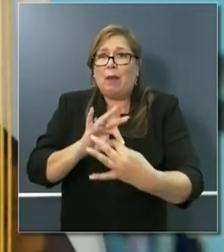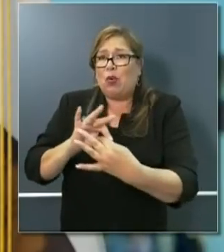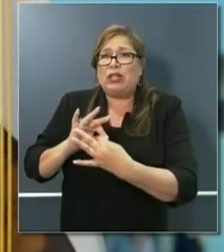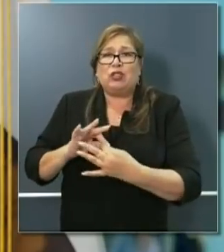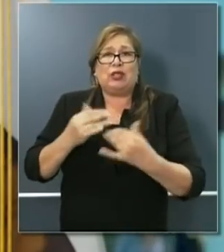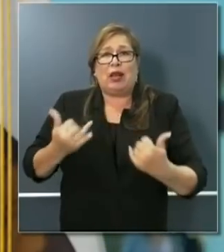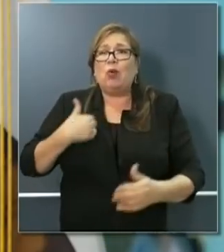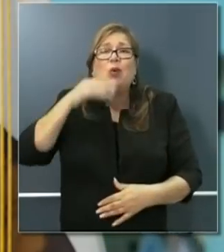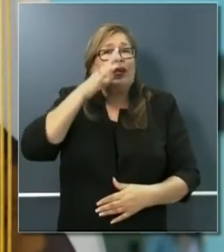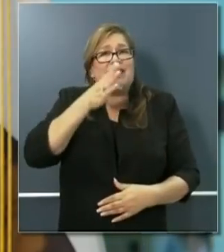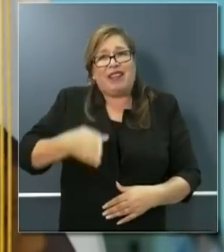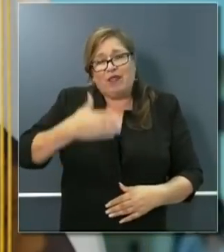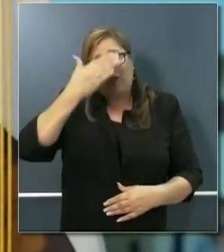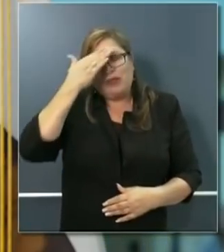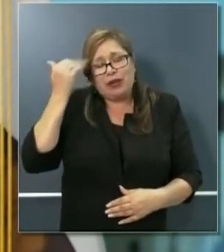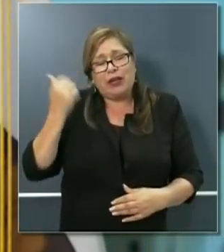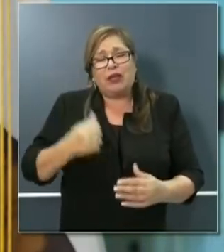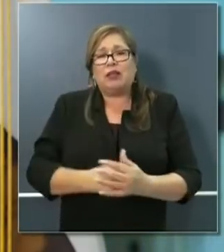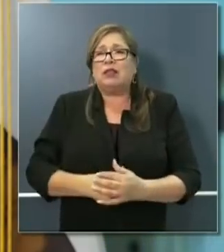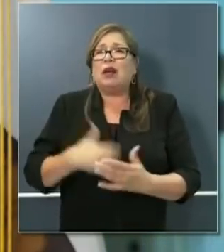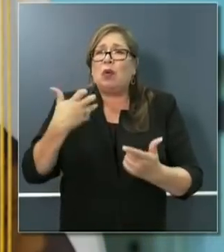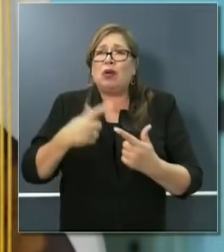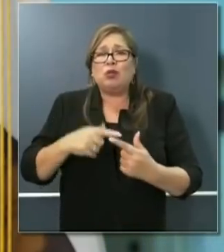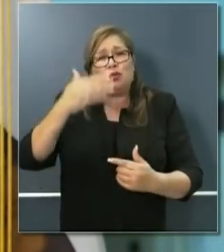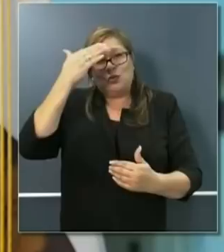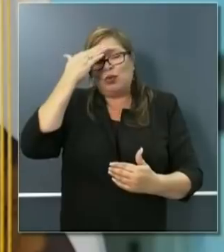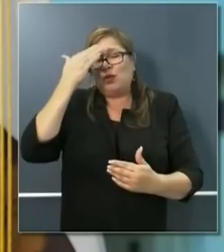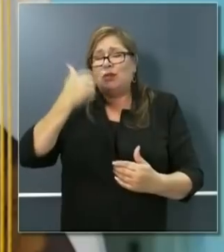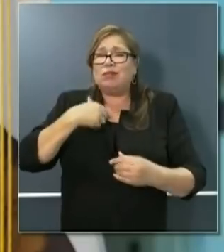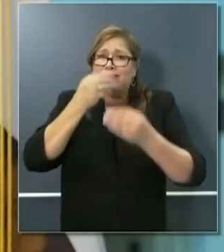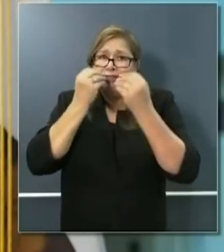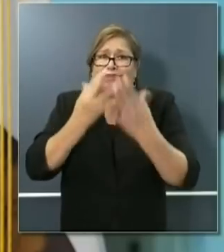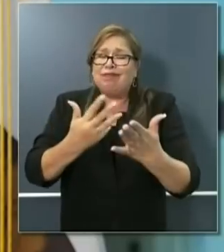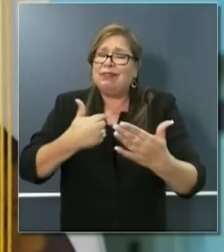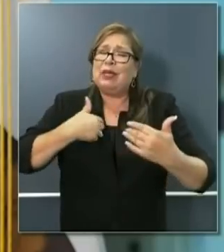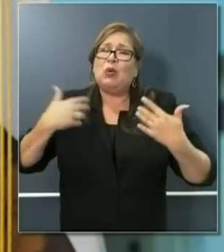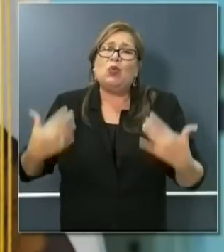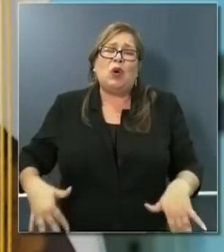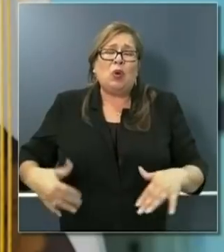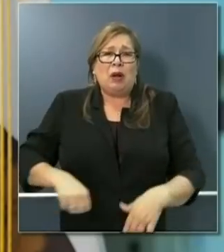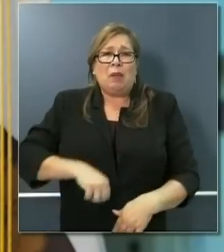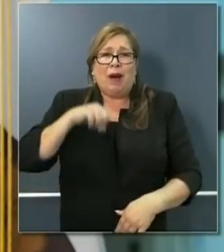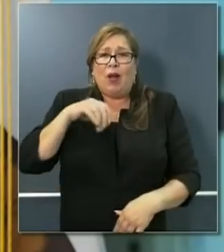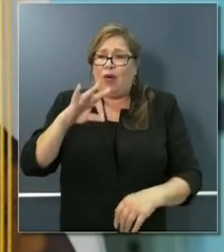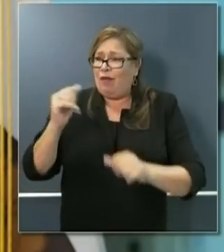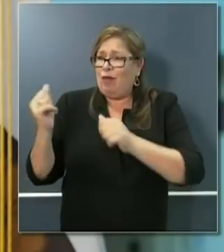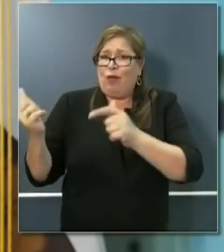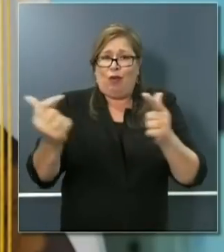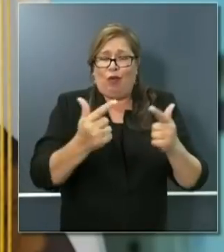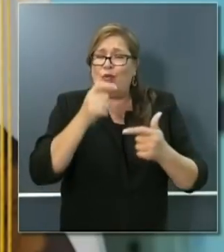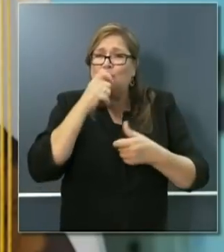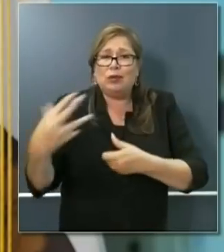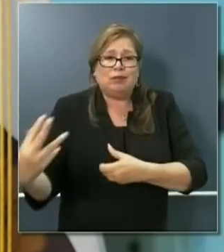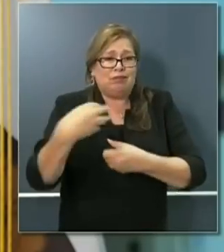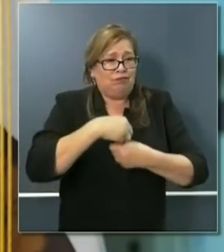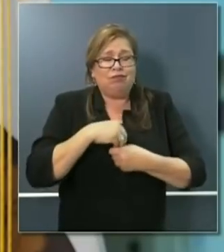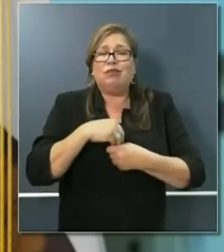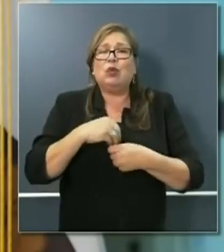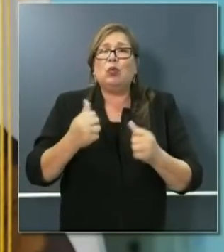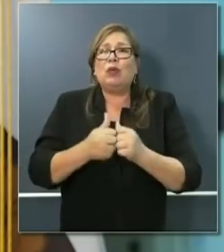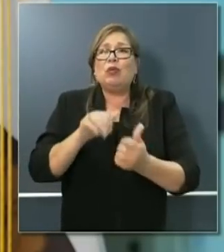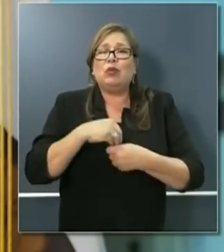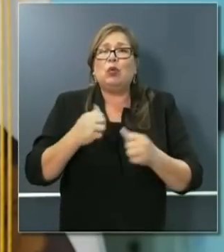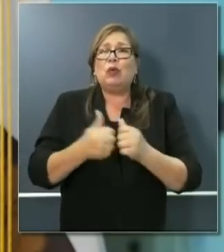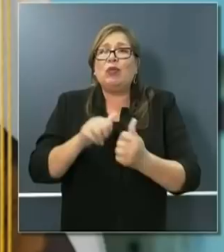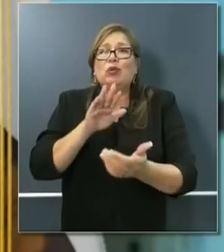never be forgotten. And I just want to know how deeply proud I am of everybody that is going to step in to the void with